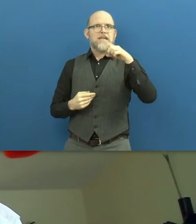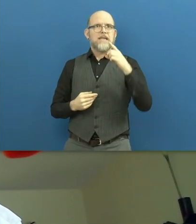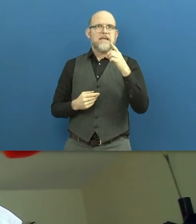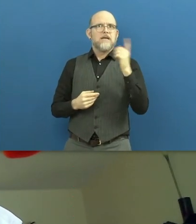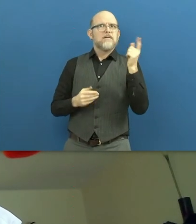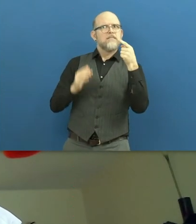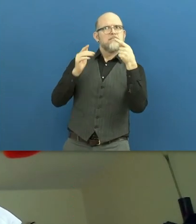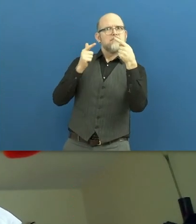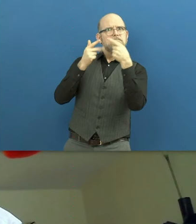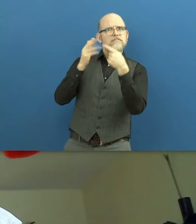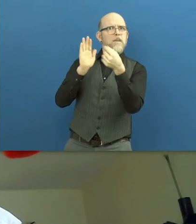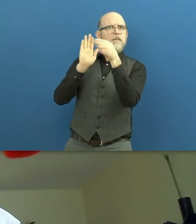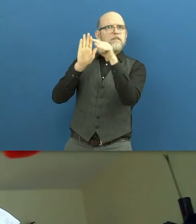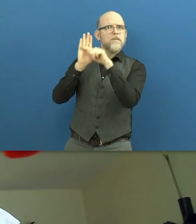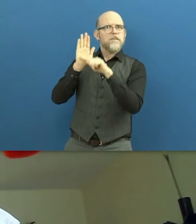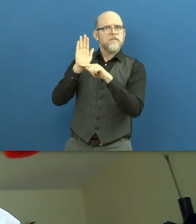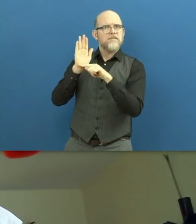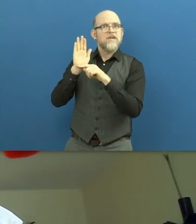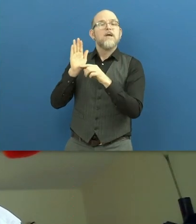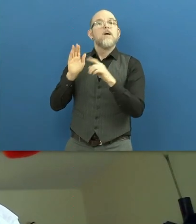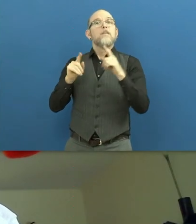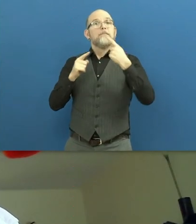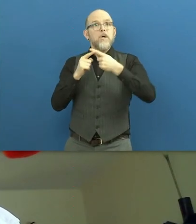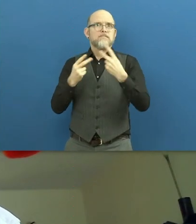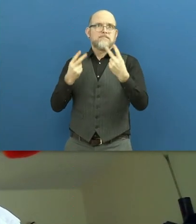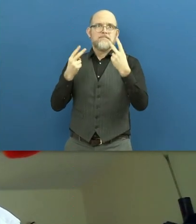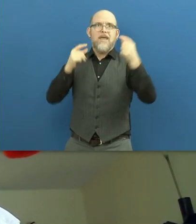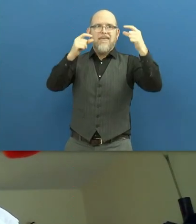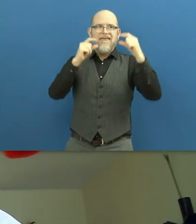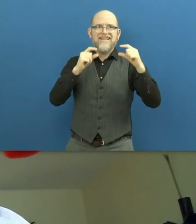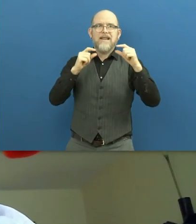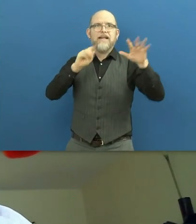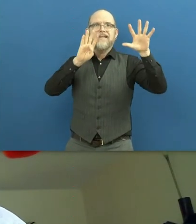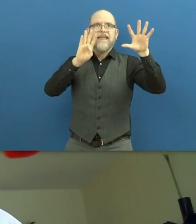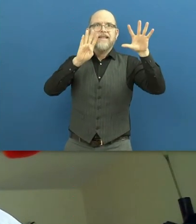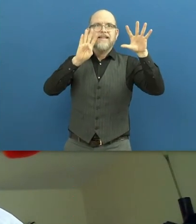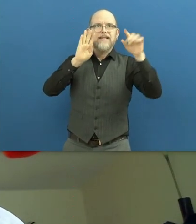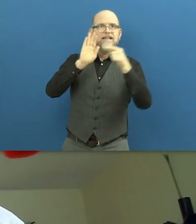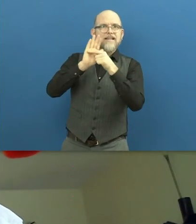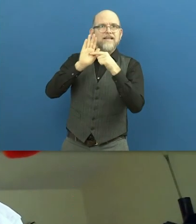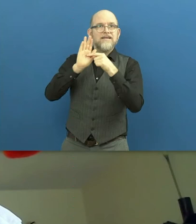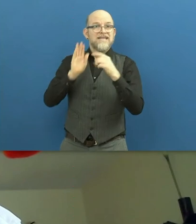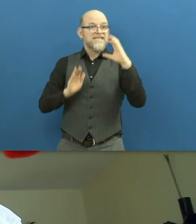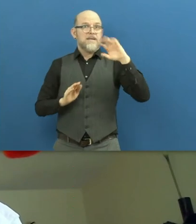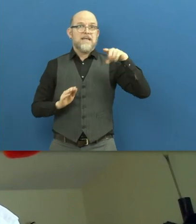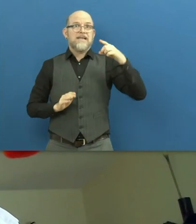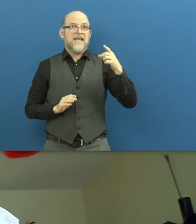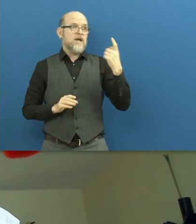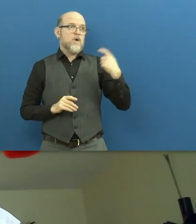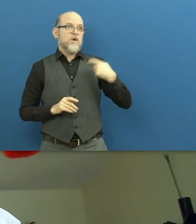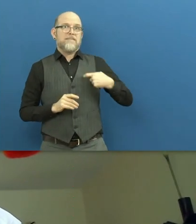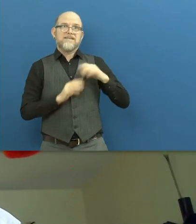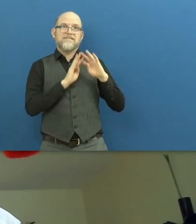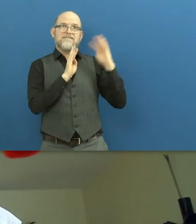prioritized in the CRPD Article 9. While the